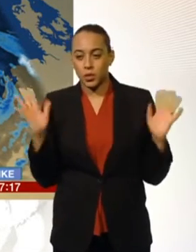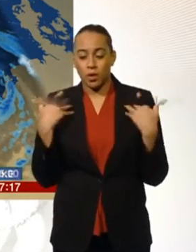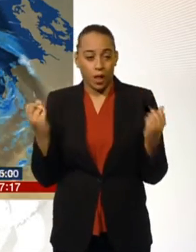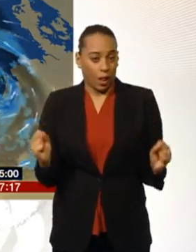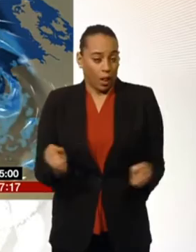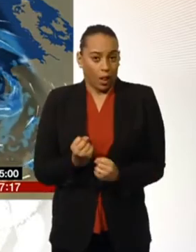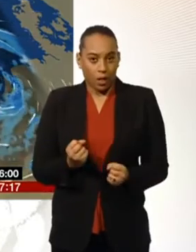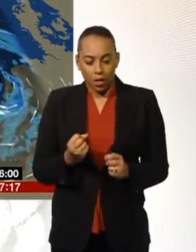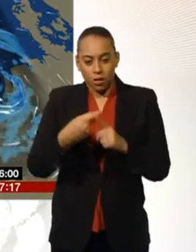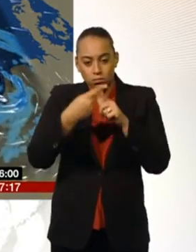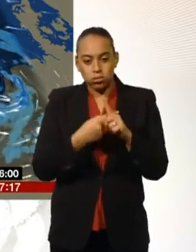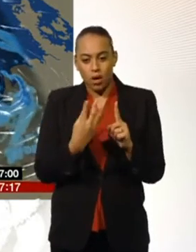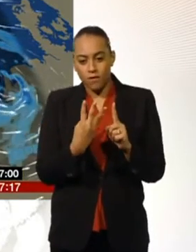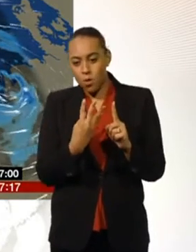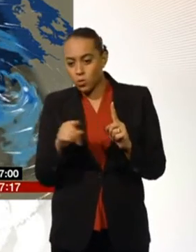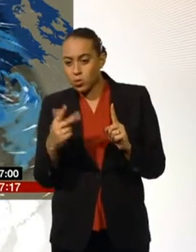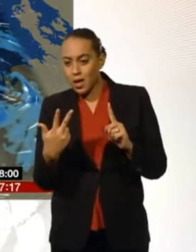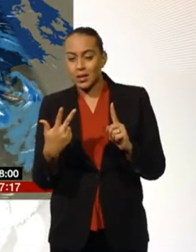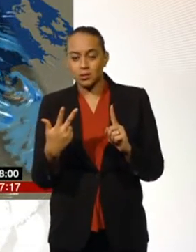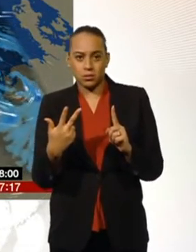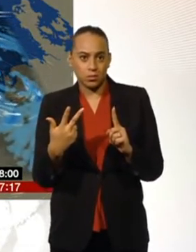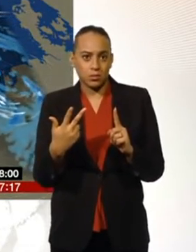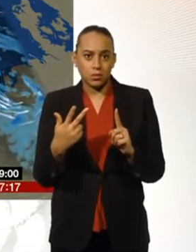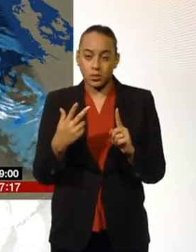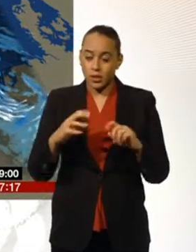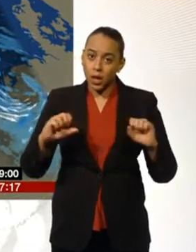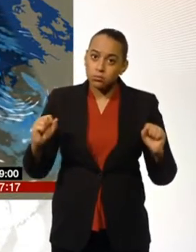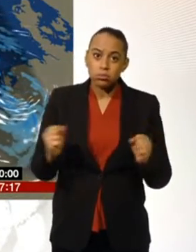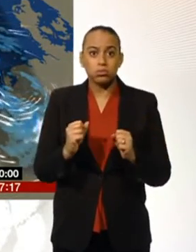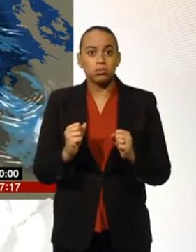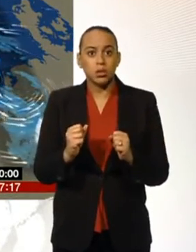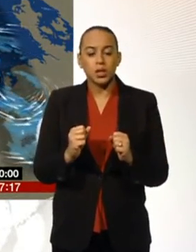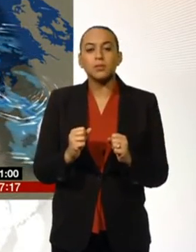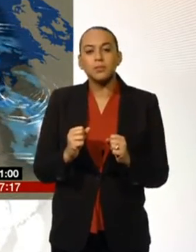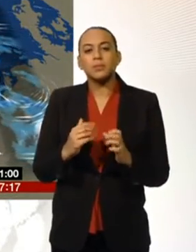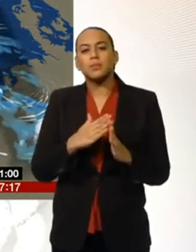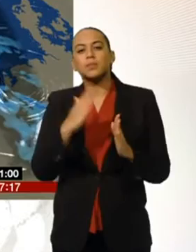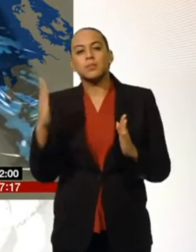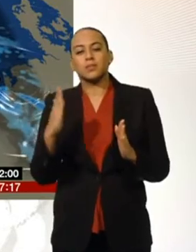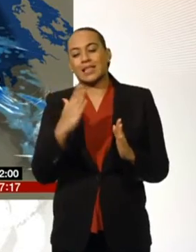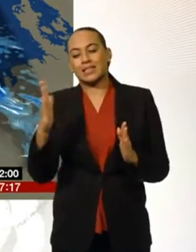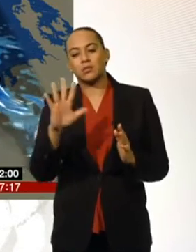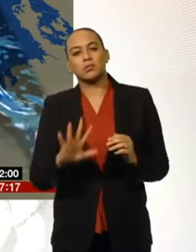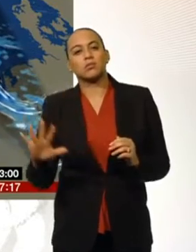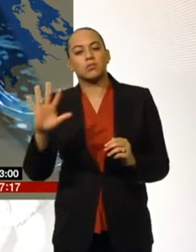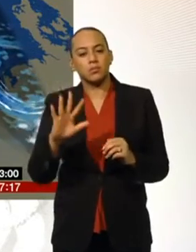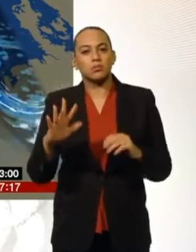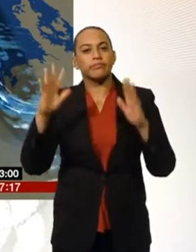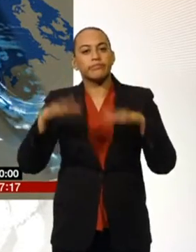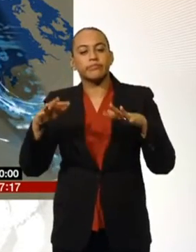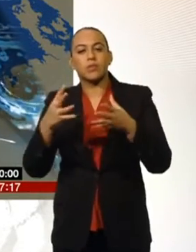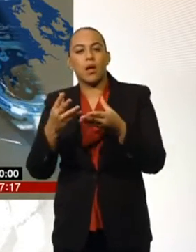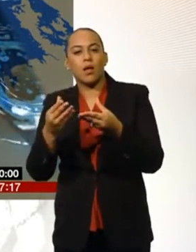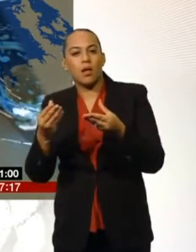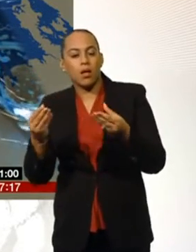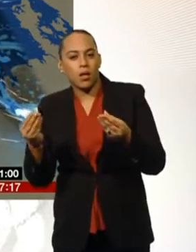8 on the thermometers, feeling more sub-zero for many of you. So a raw end to the day, especially across the eastern parts, but the rain clears away, the gales start